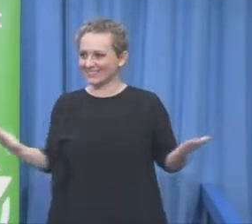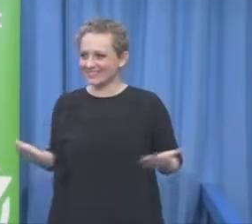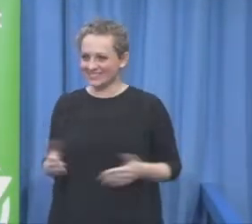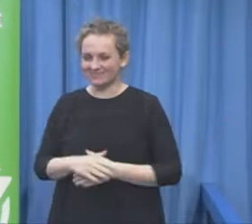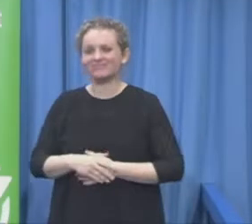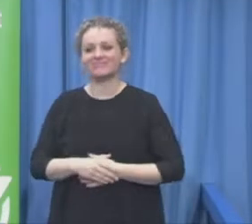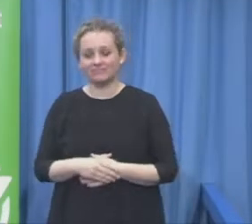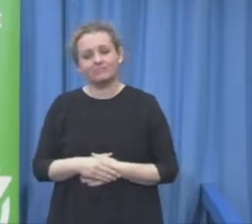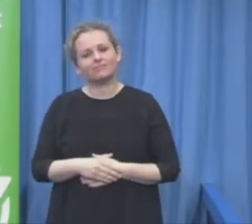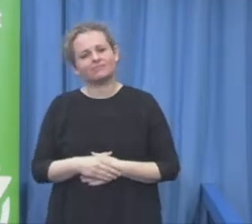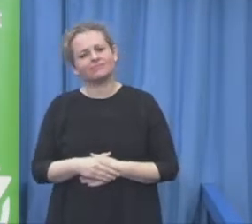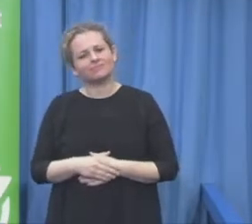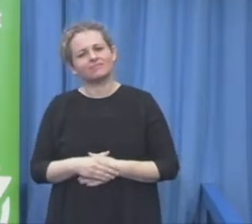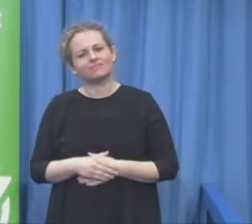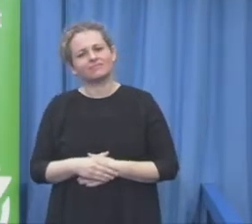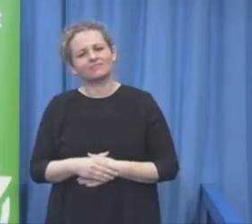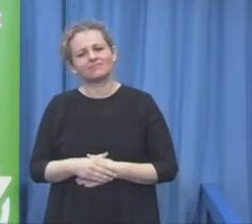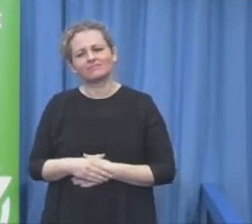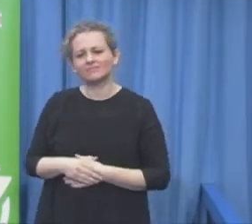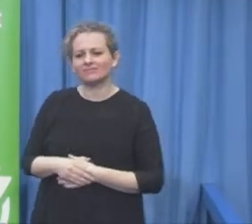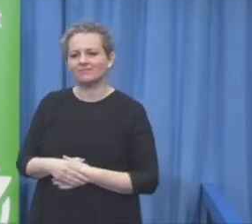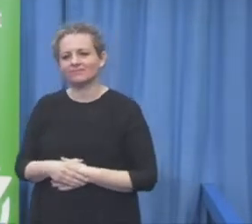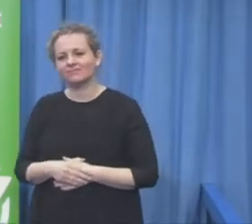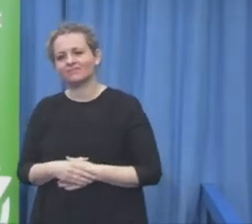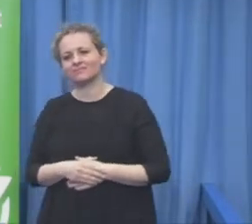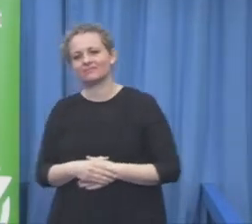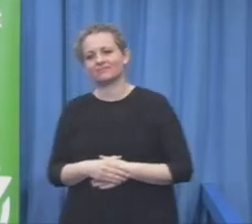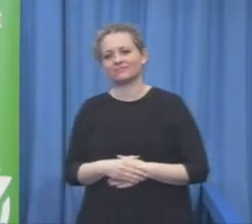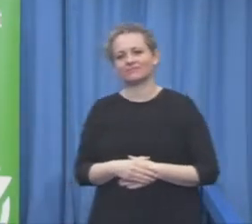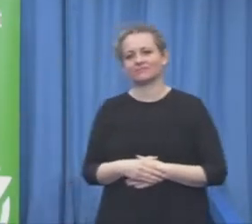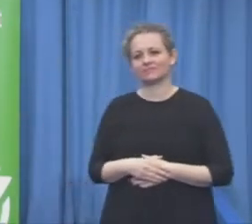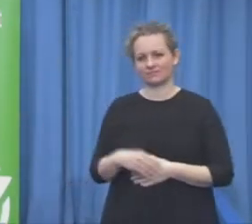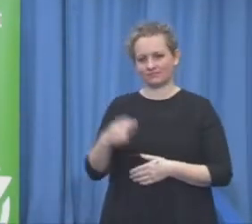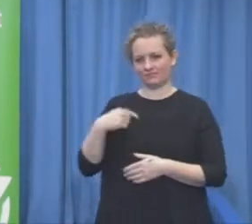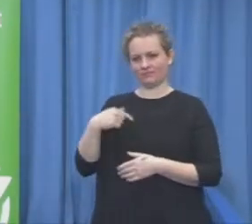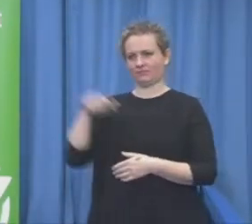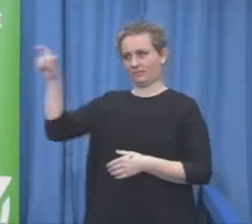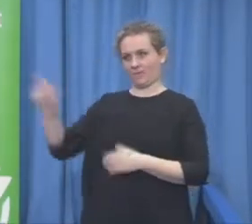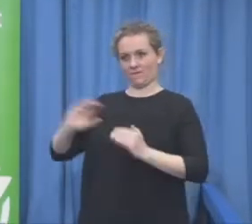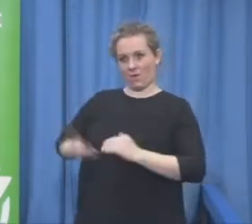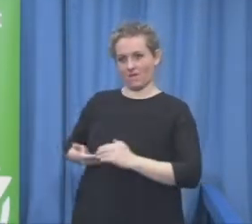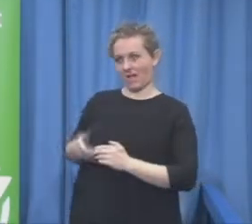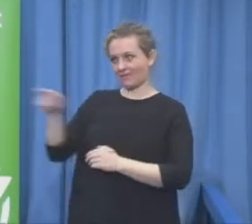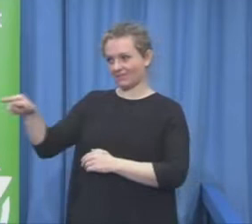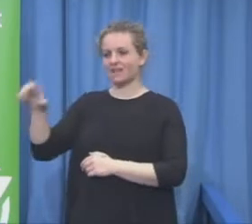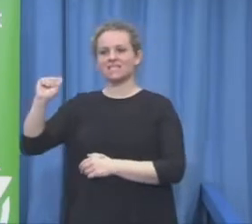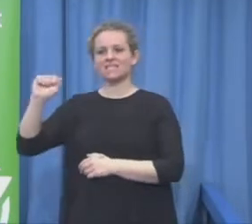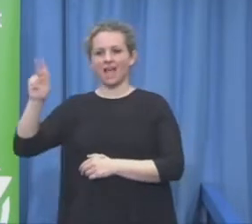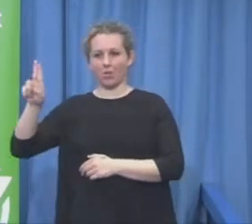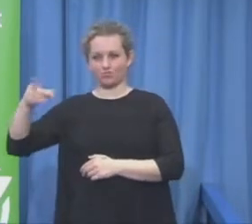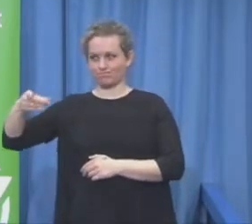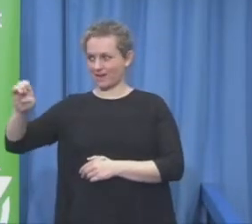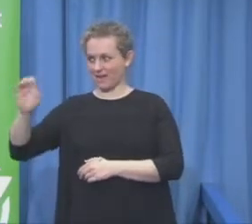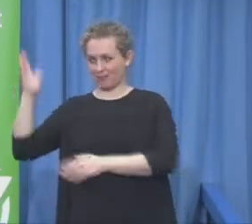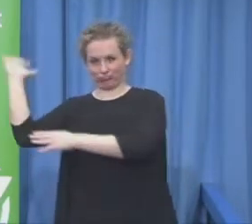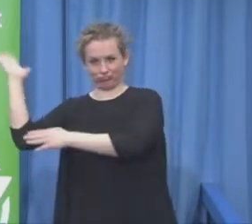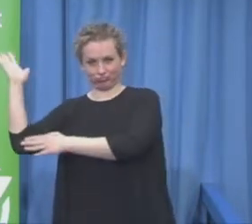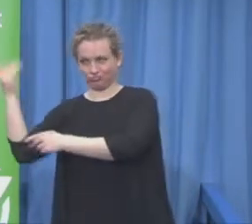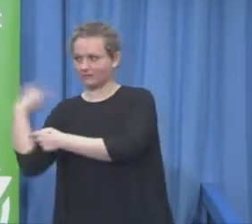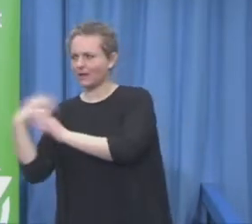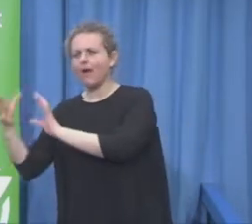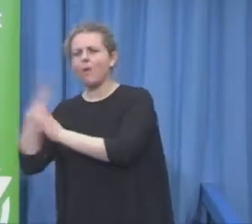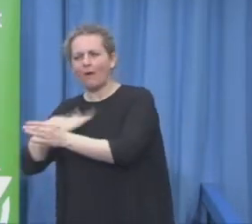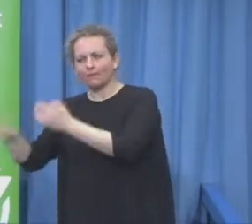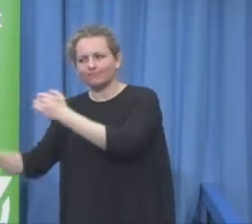Tokyo so I'm a chairperson of a non-profit organization named people design institute